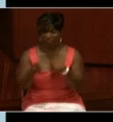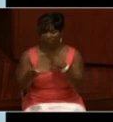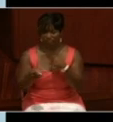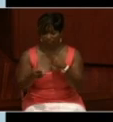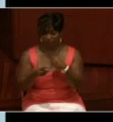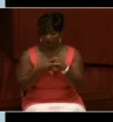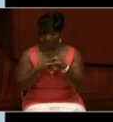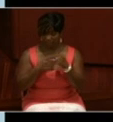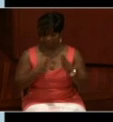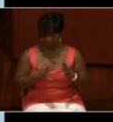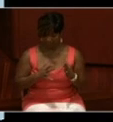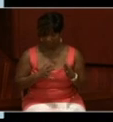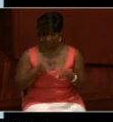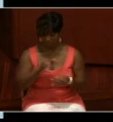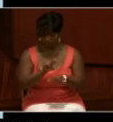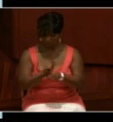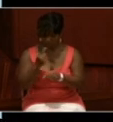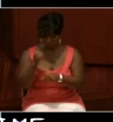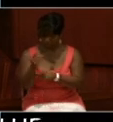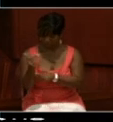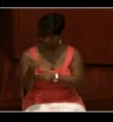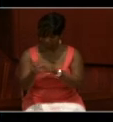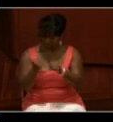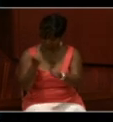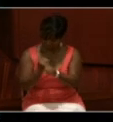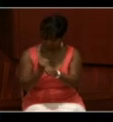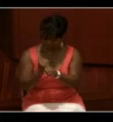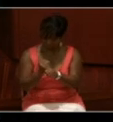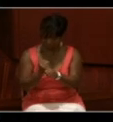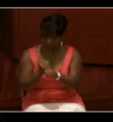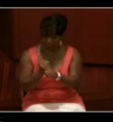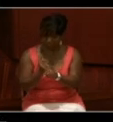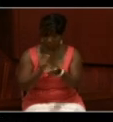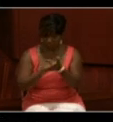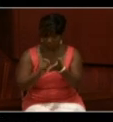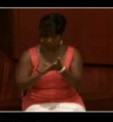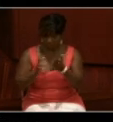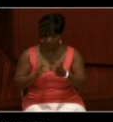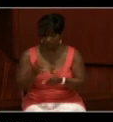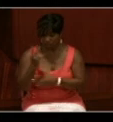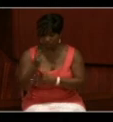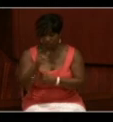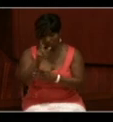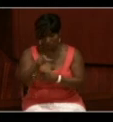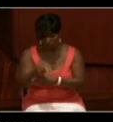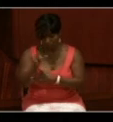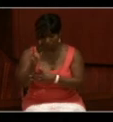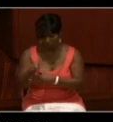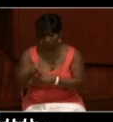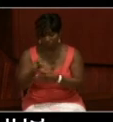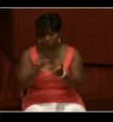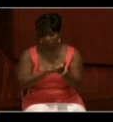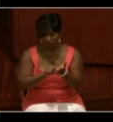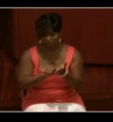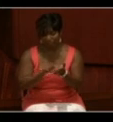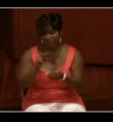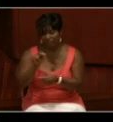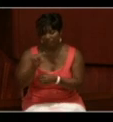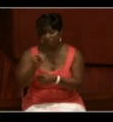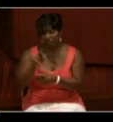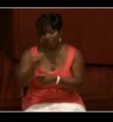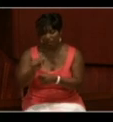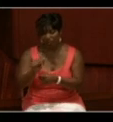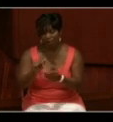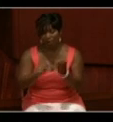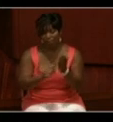where he has worked for 13 years. He is the author of two articles published in the National Archives publication